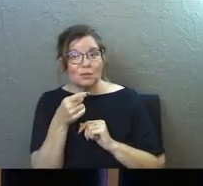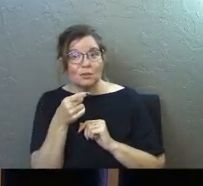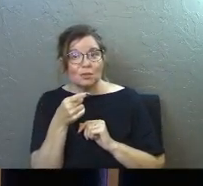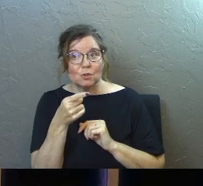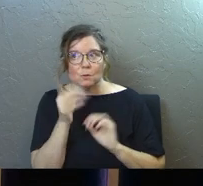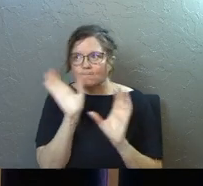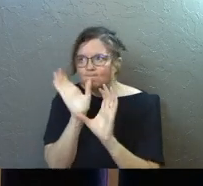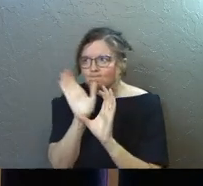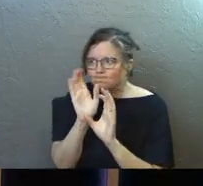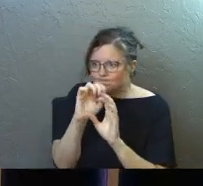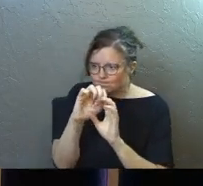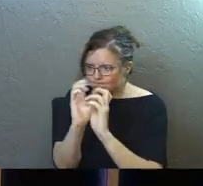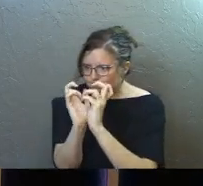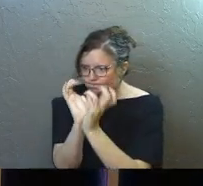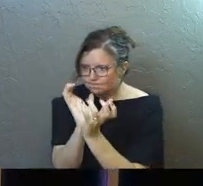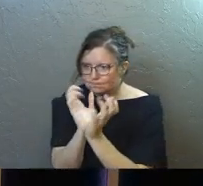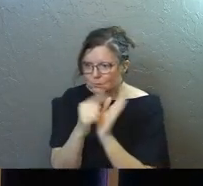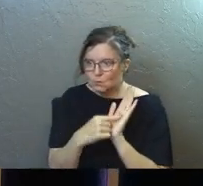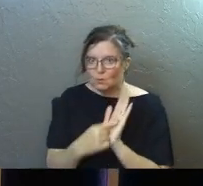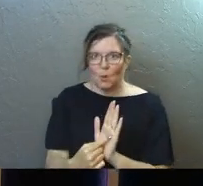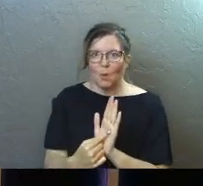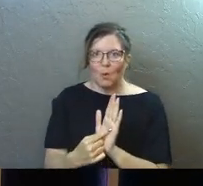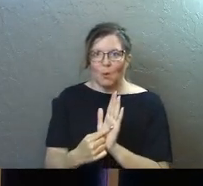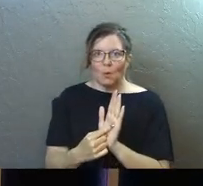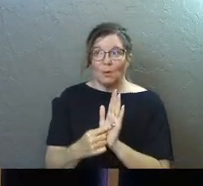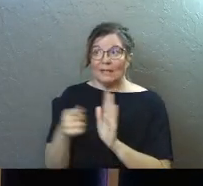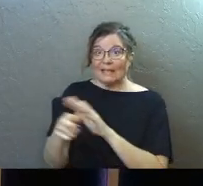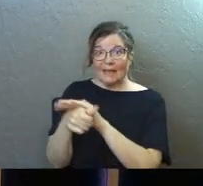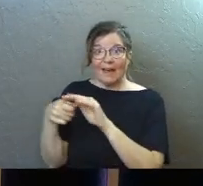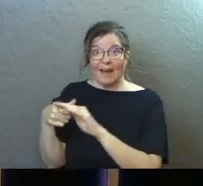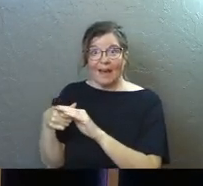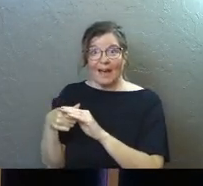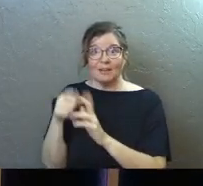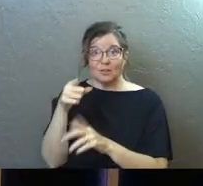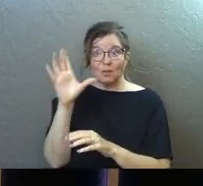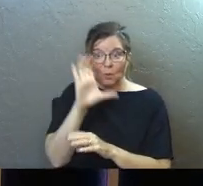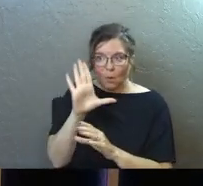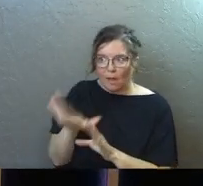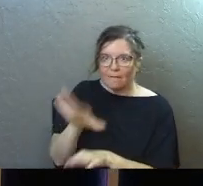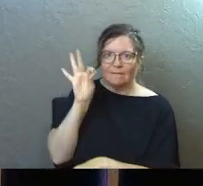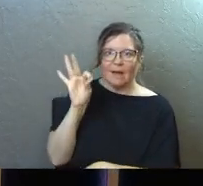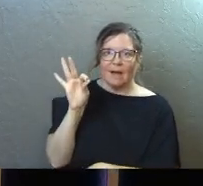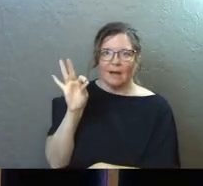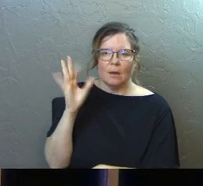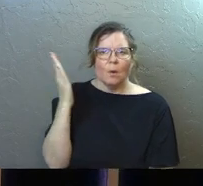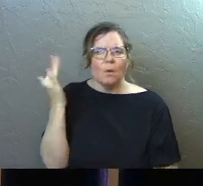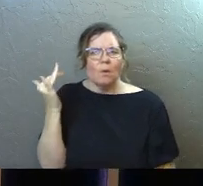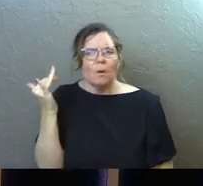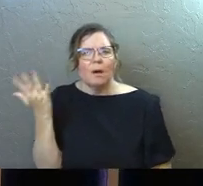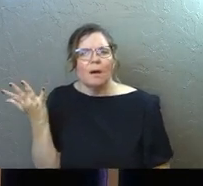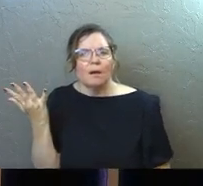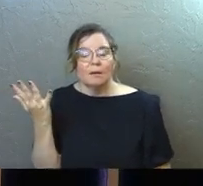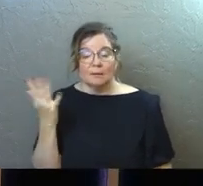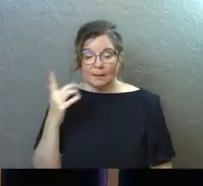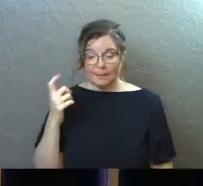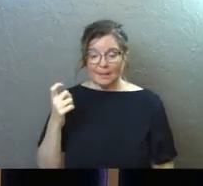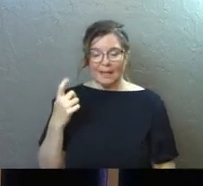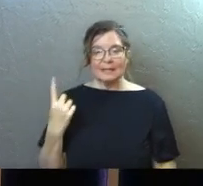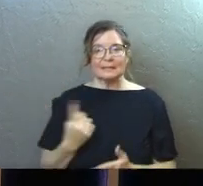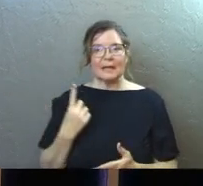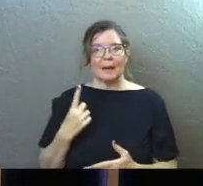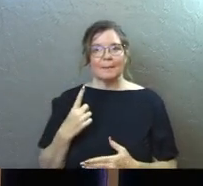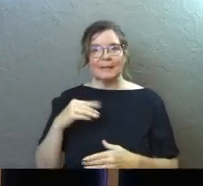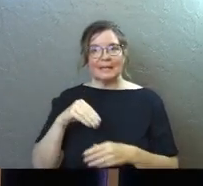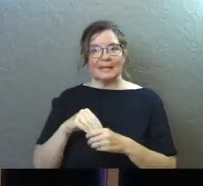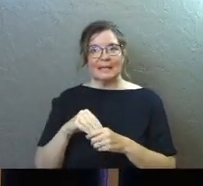unconceal it. Like, that's what the verse says, right? He conceals it so that you will unconceal it. Why? Because there's